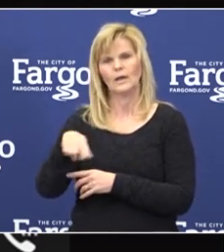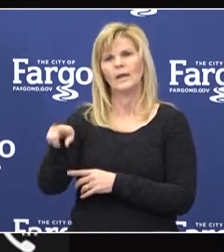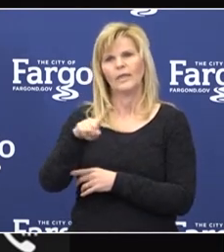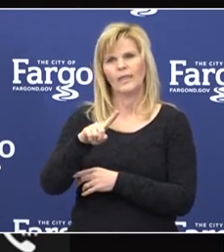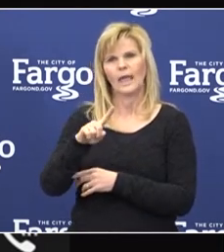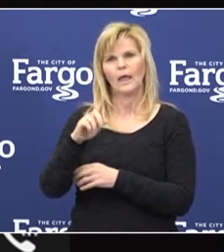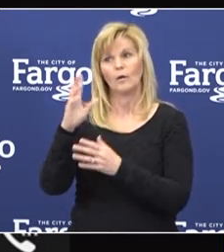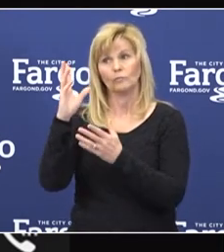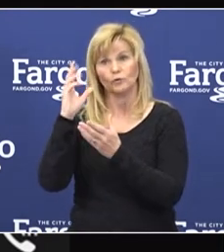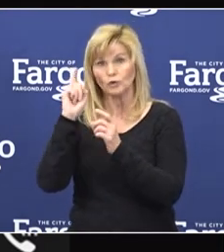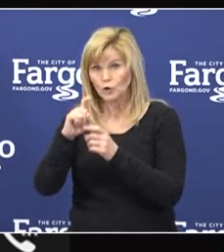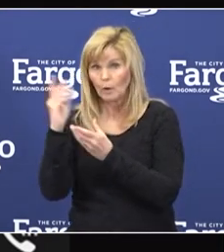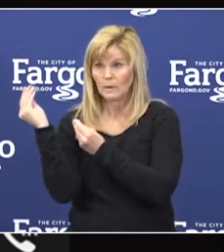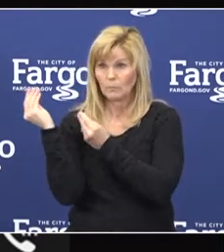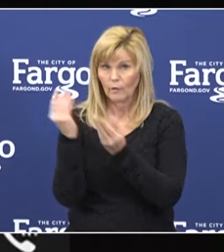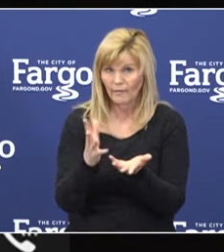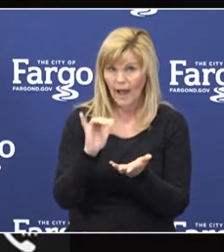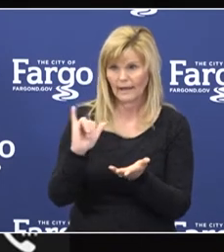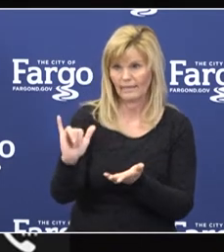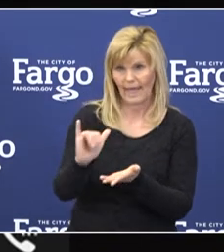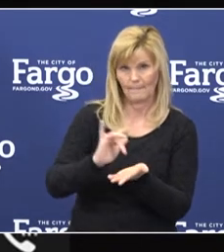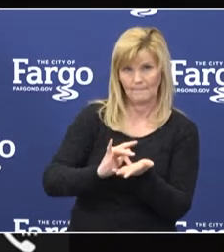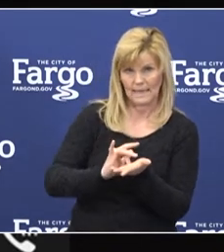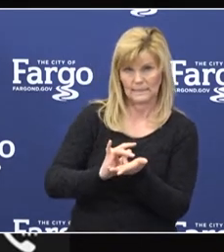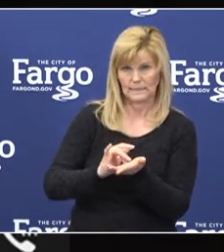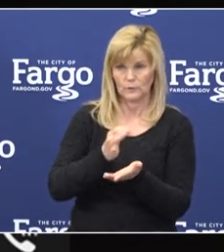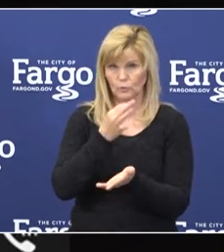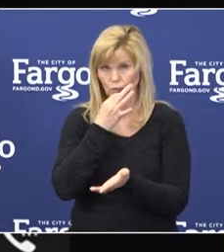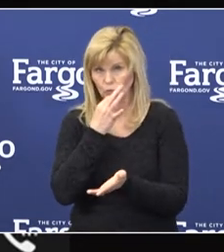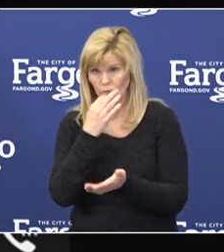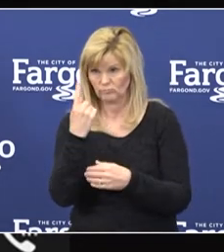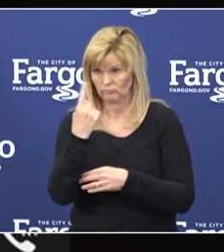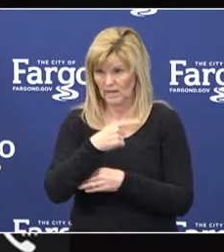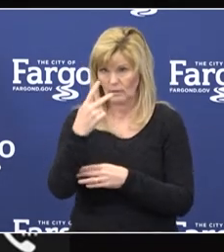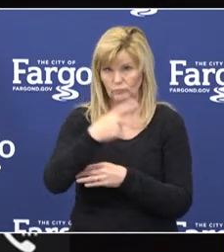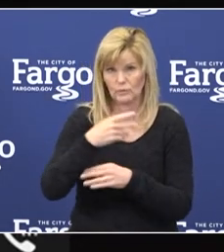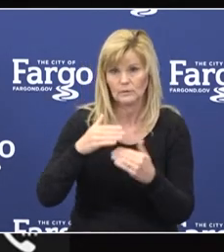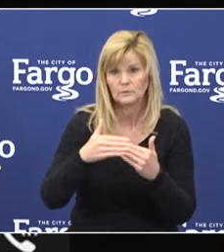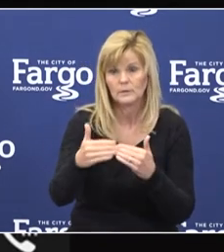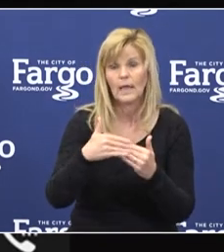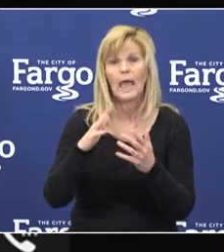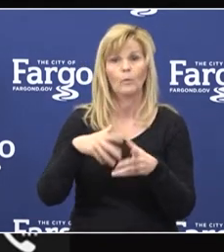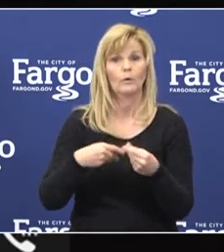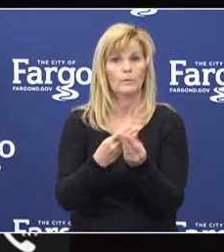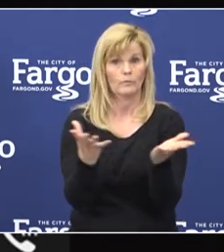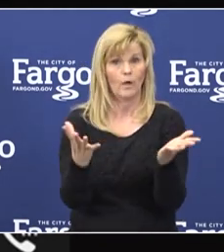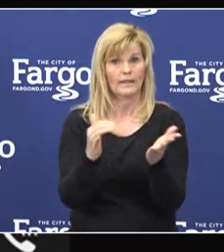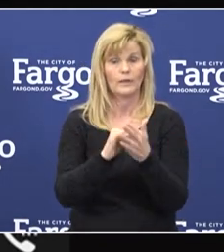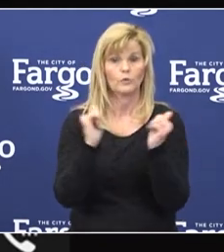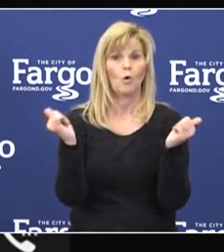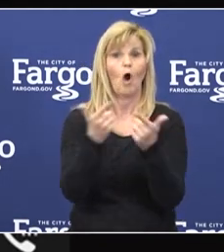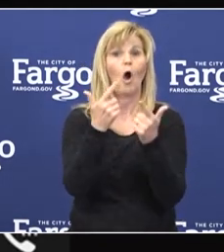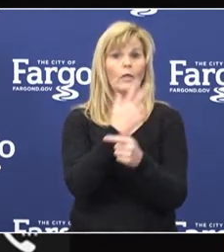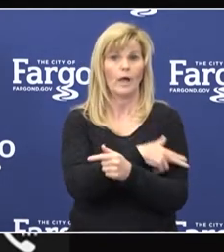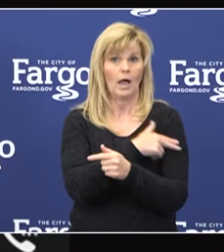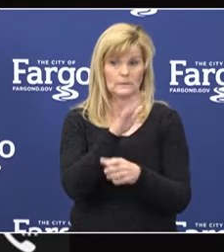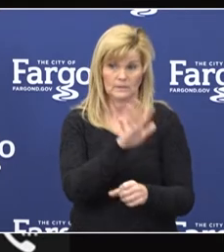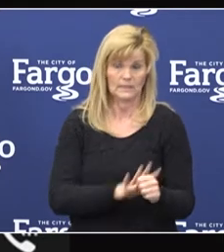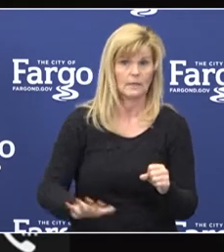supplies are expected to come in the next day or so. And that will be provided to all the hospitals throughout